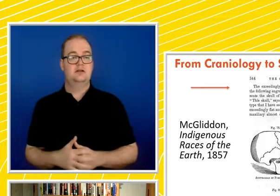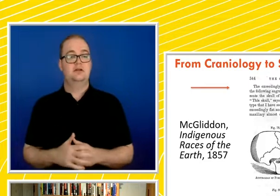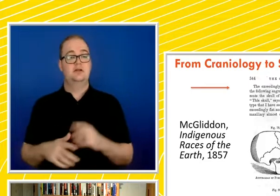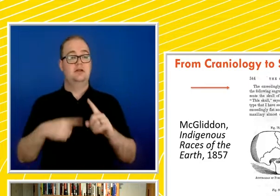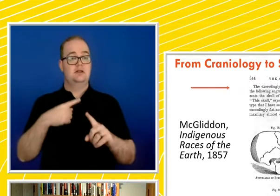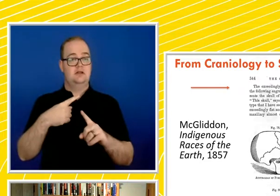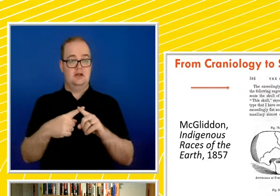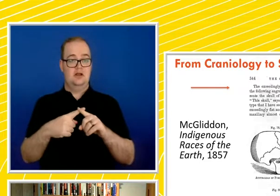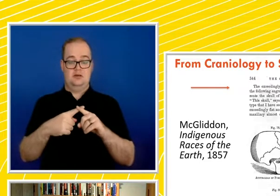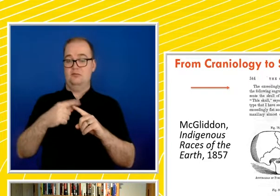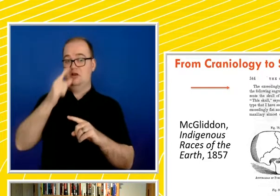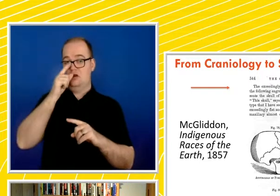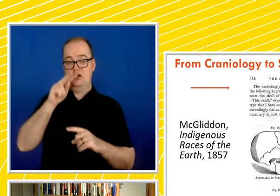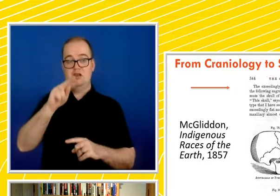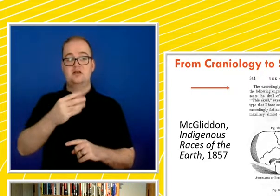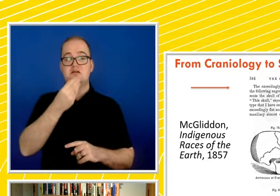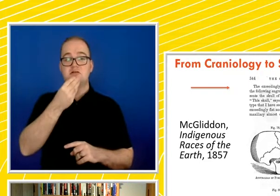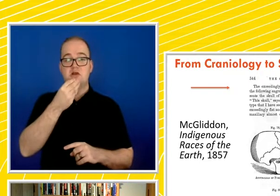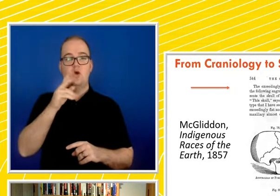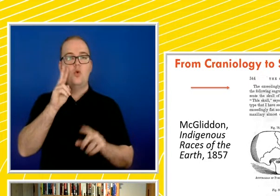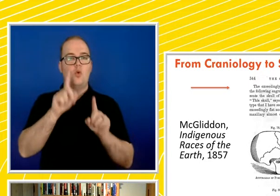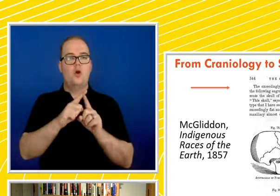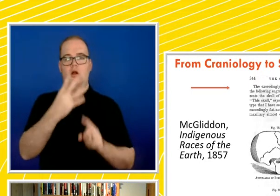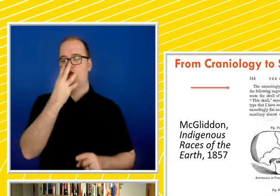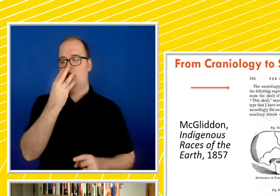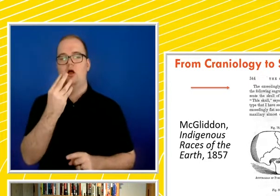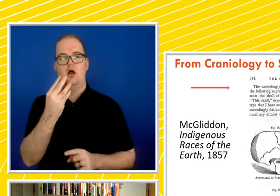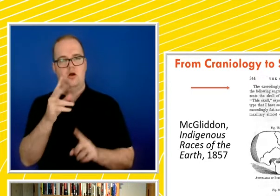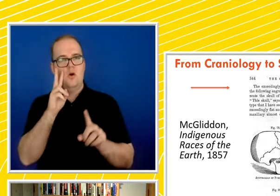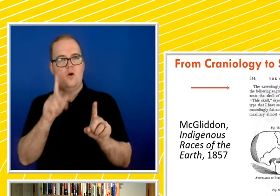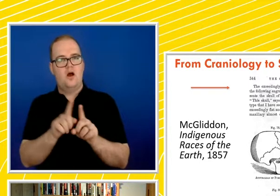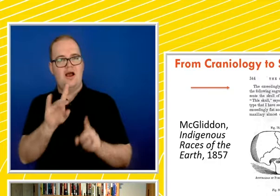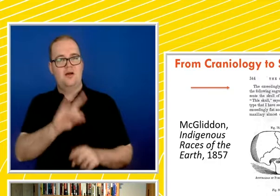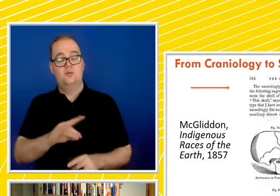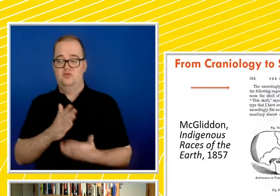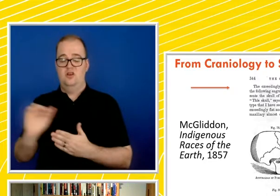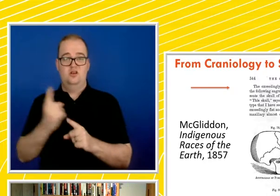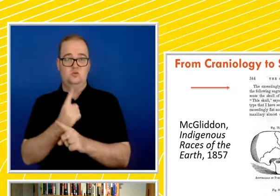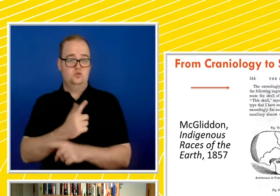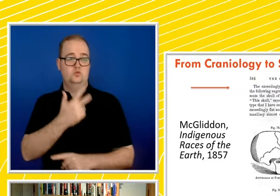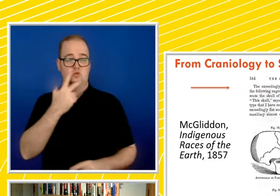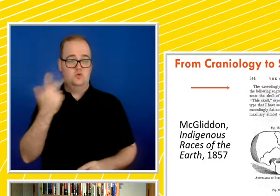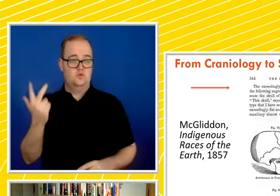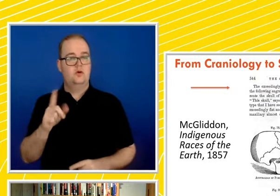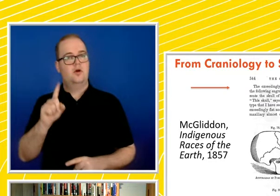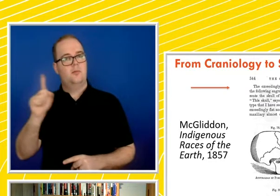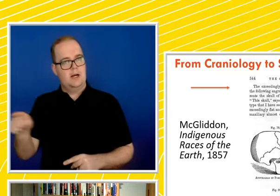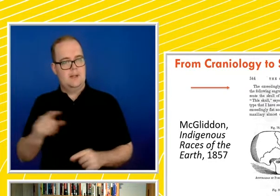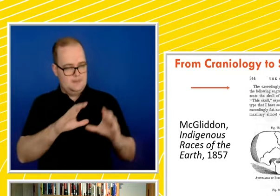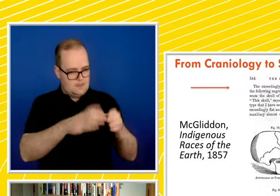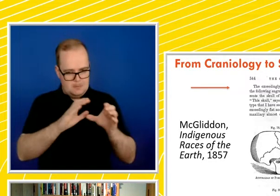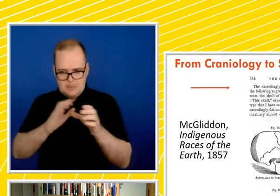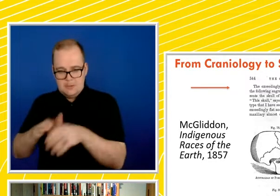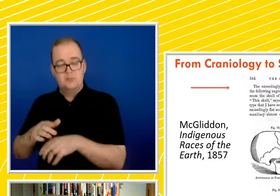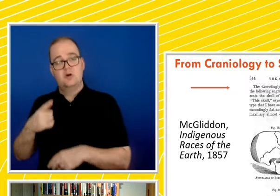degenerates into a muzzle. So, you know, quite disgraceful, but categorizing on the basis of his interpretation